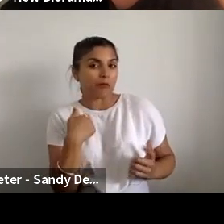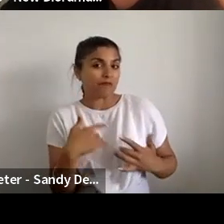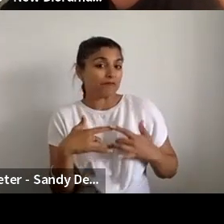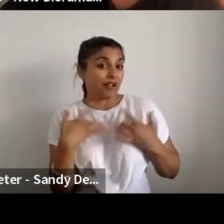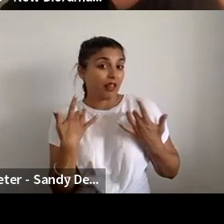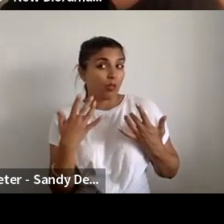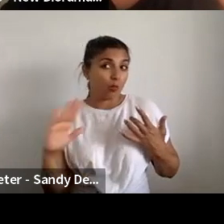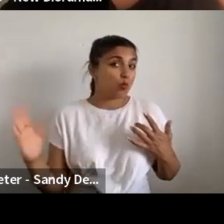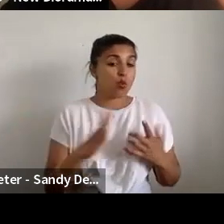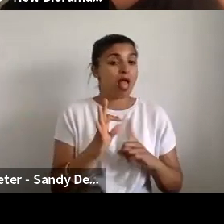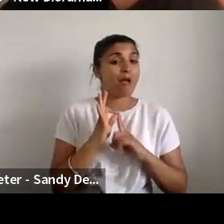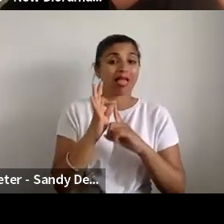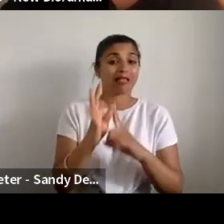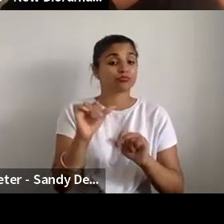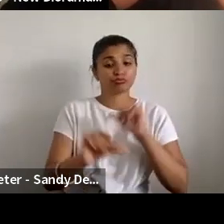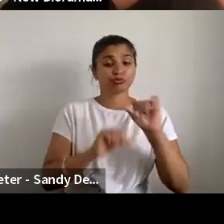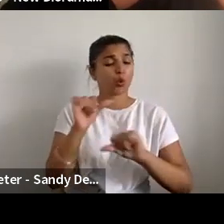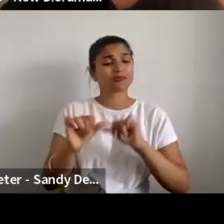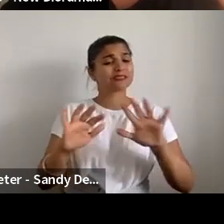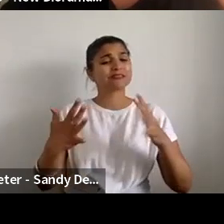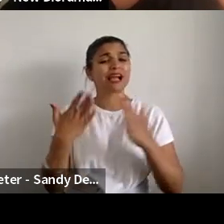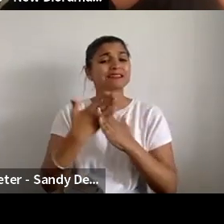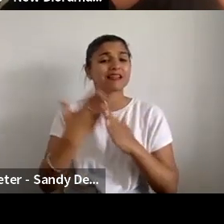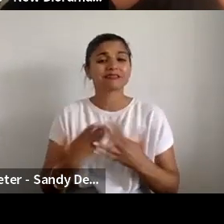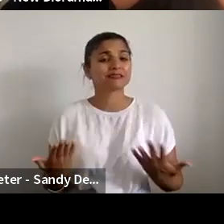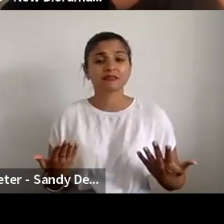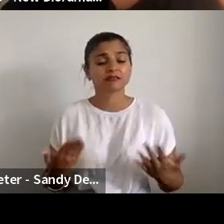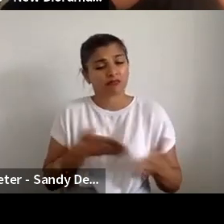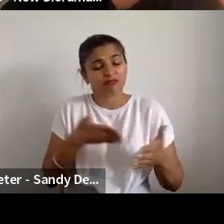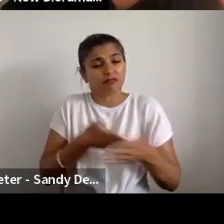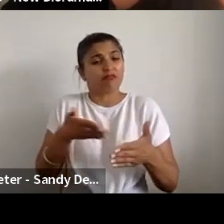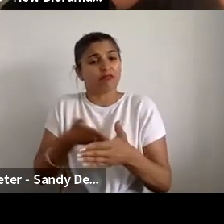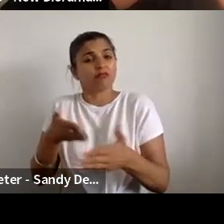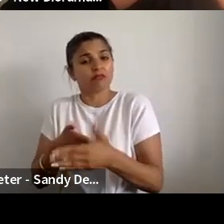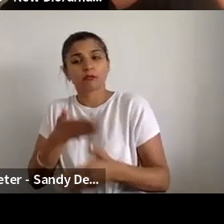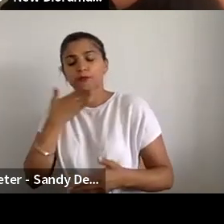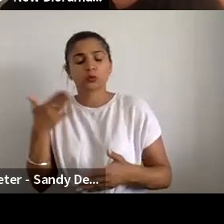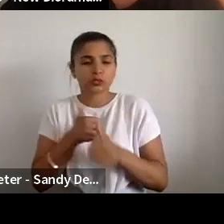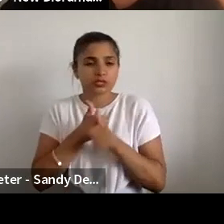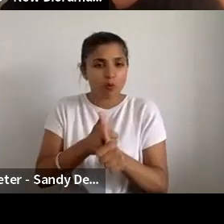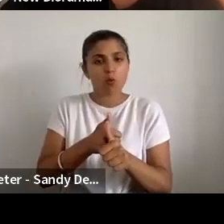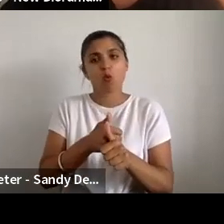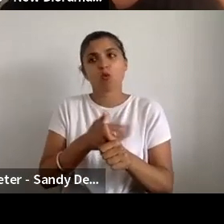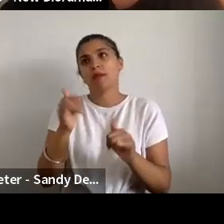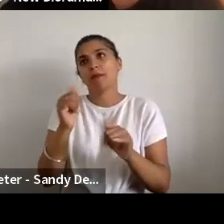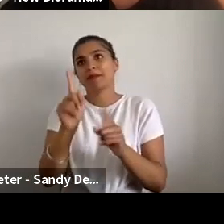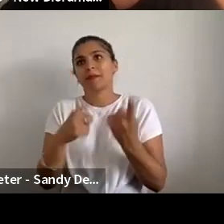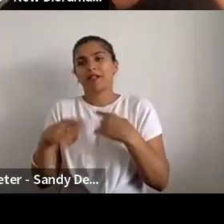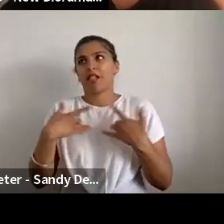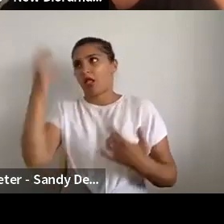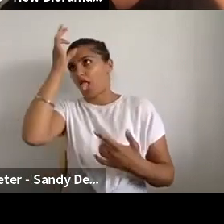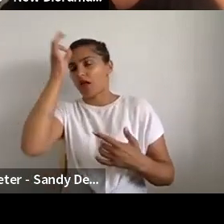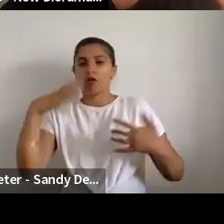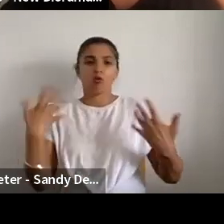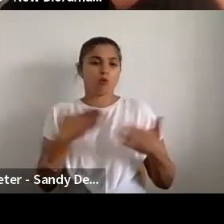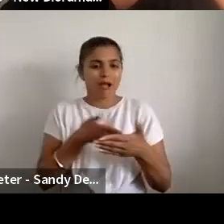Lots of people get stuck at emerging because they never get support for exactly that reason and comes back to kind of what someone was asking about earlier. And